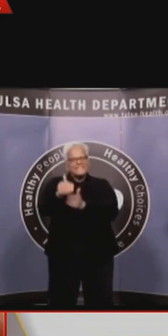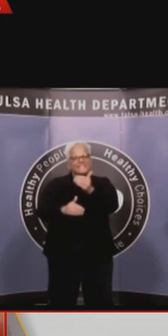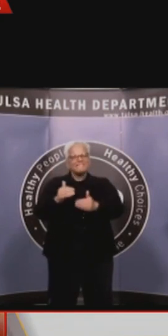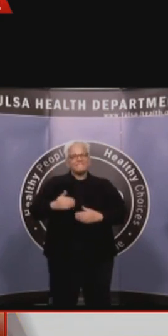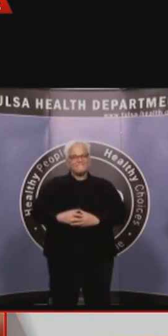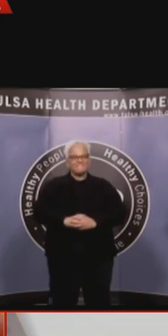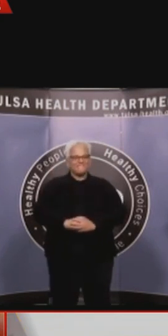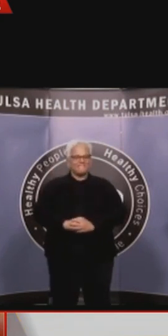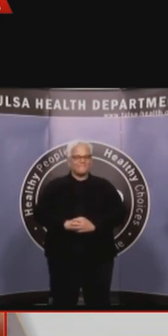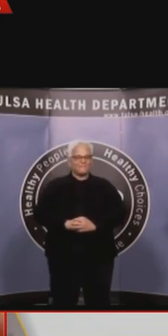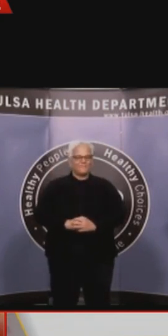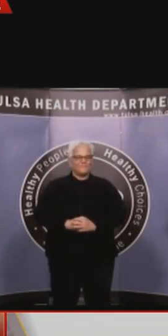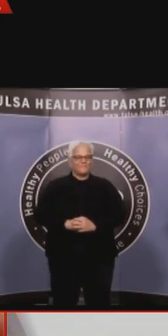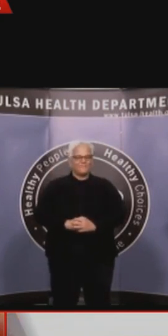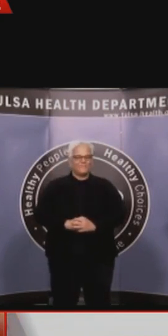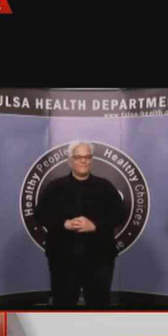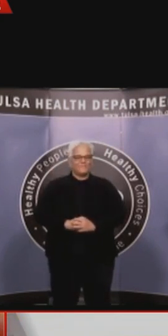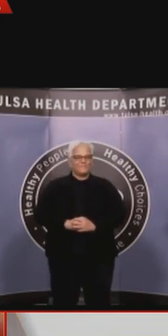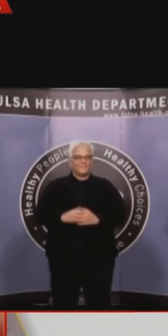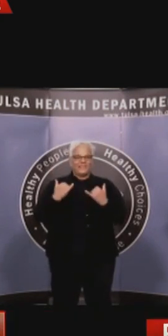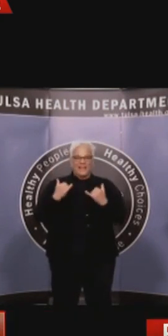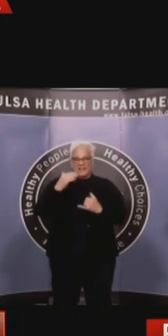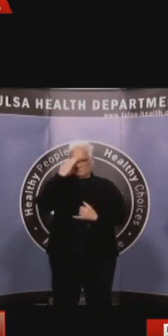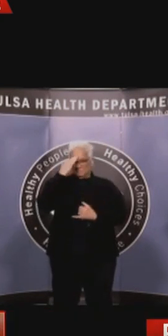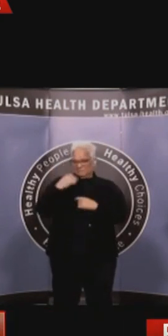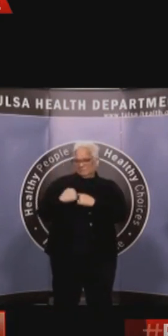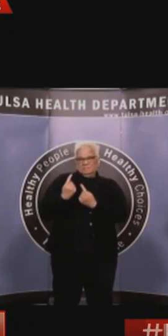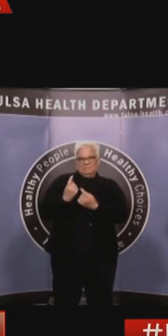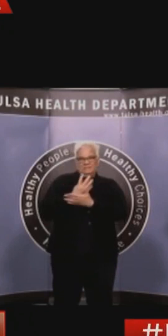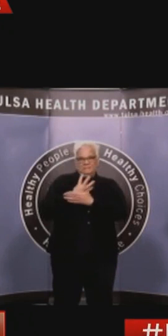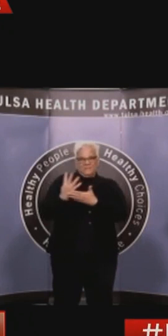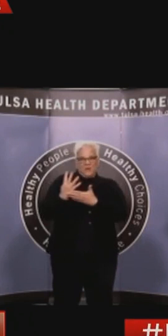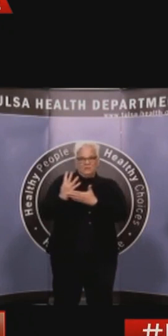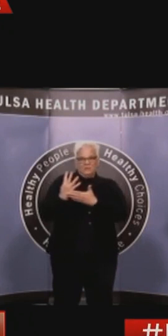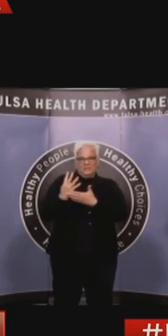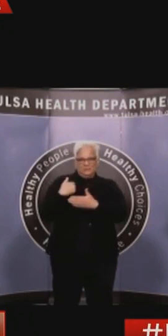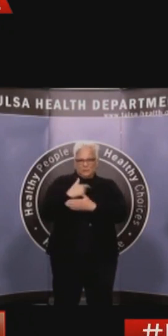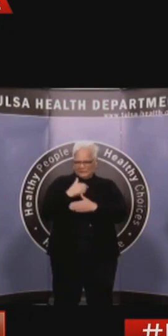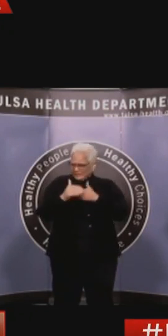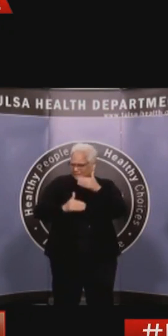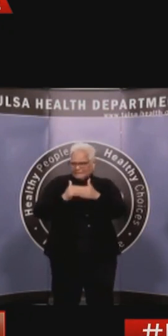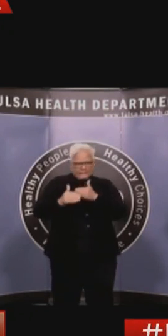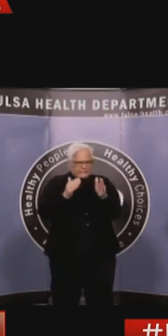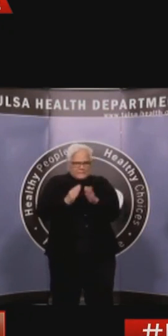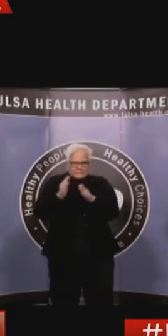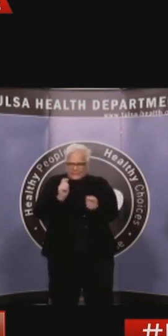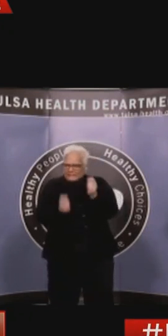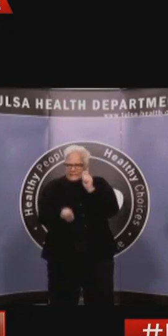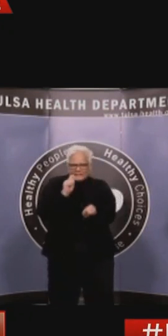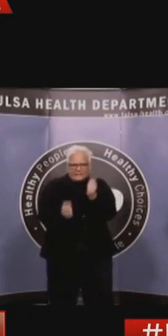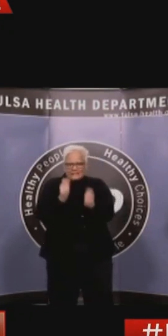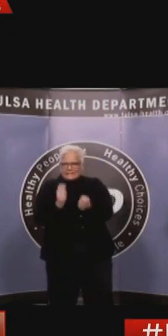weeks preparing, and we're right at the end of now four weeks since we initiated